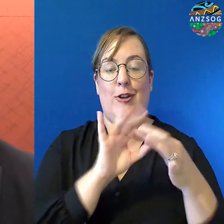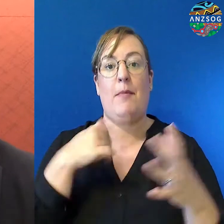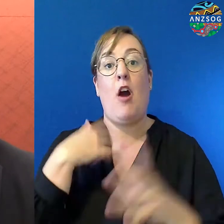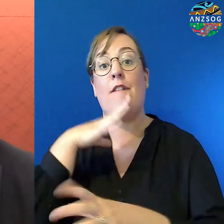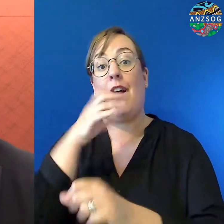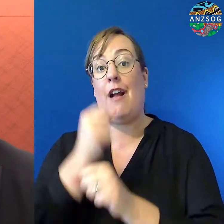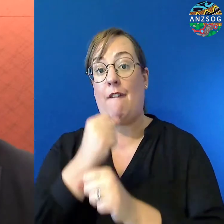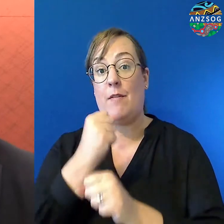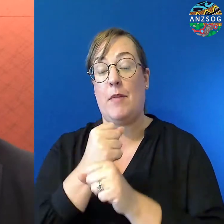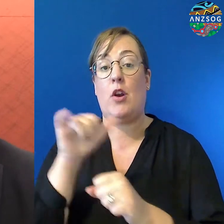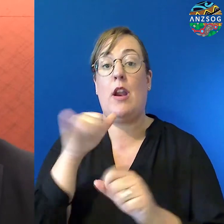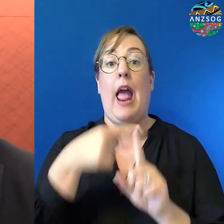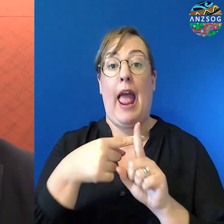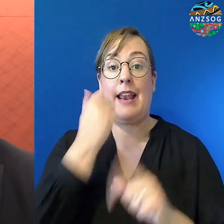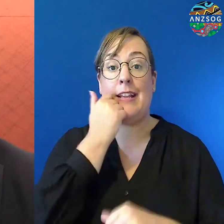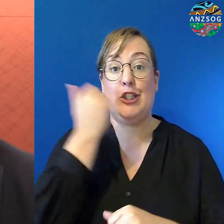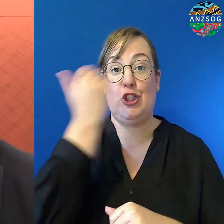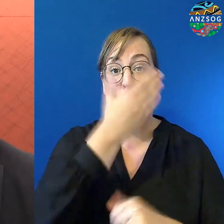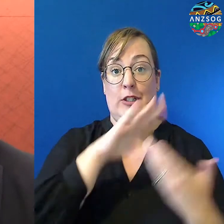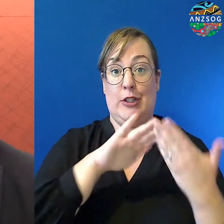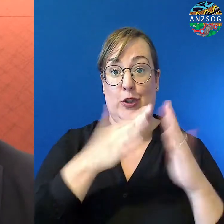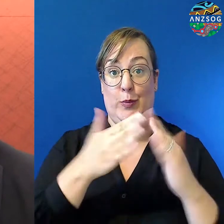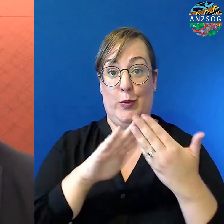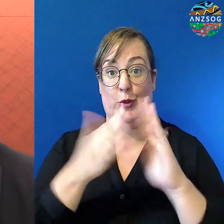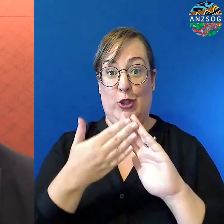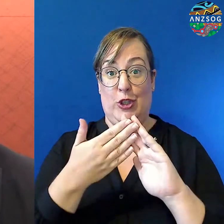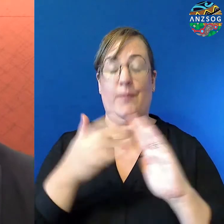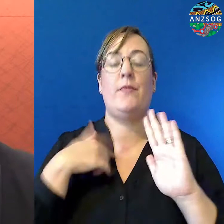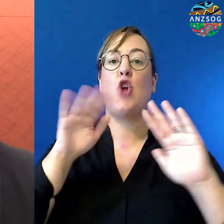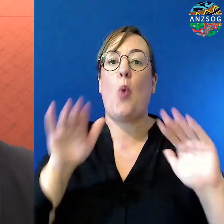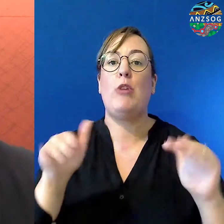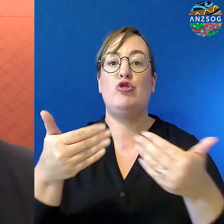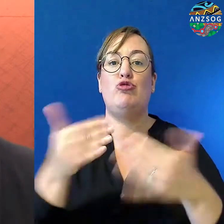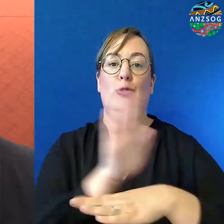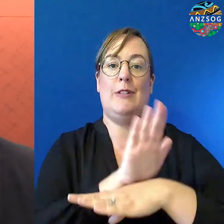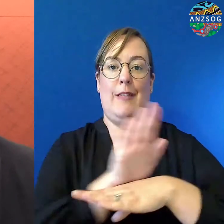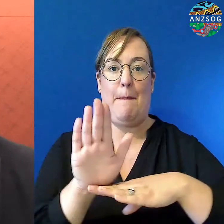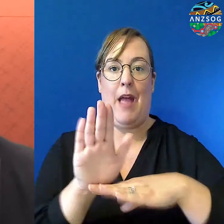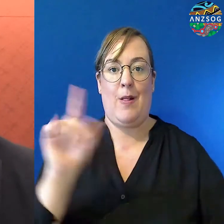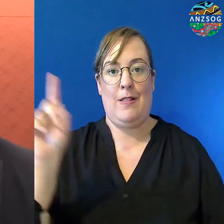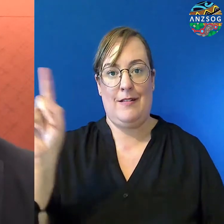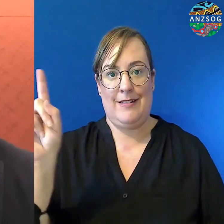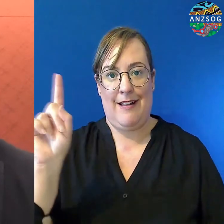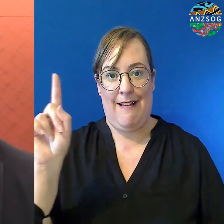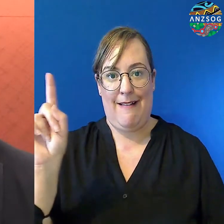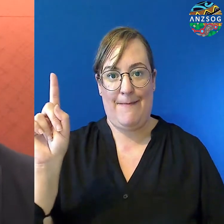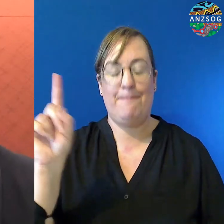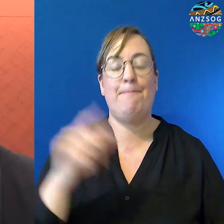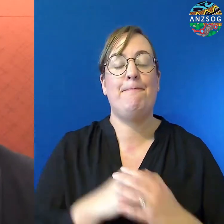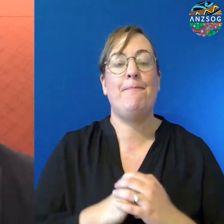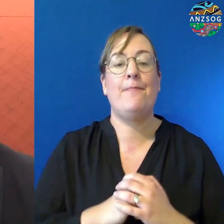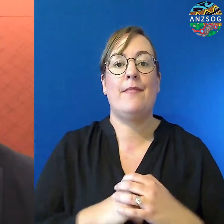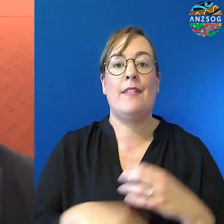communities and let's introduce our panelists for this chat. I